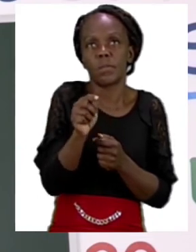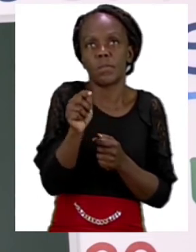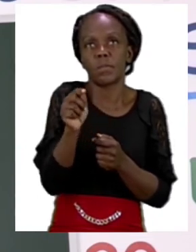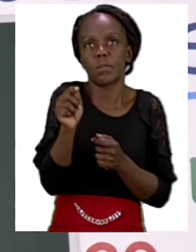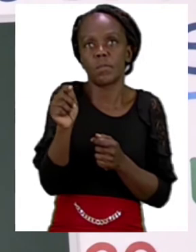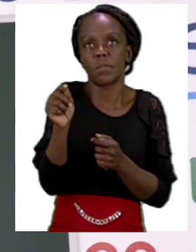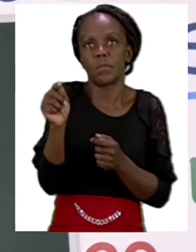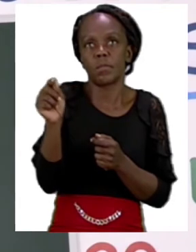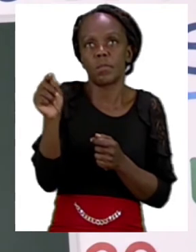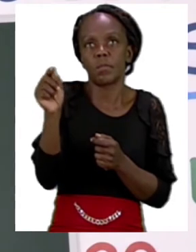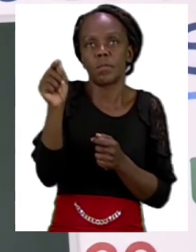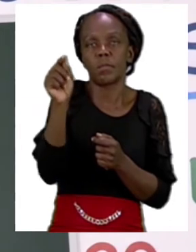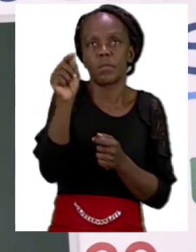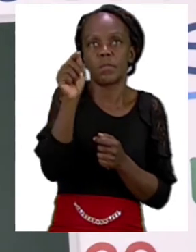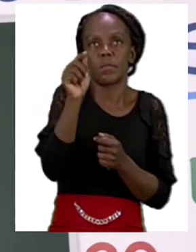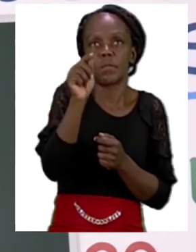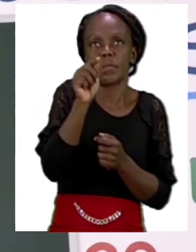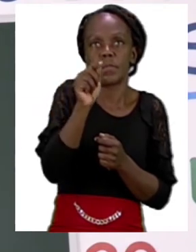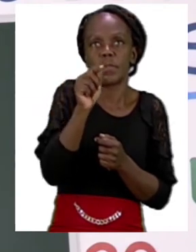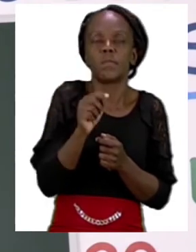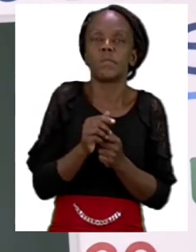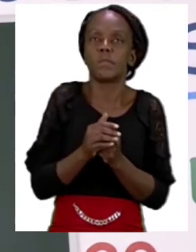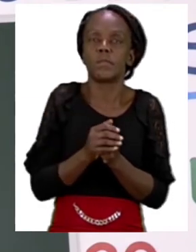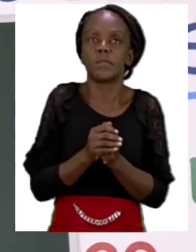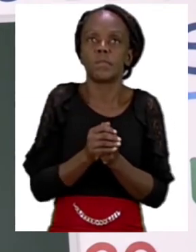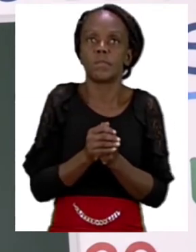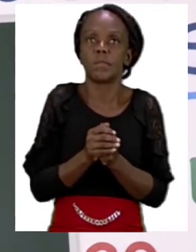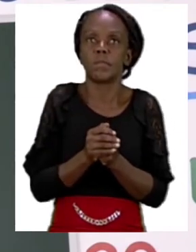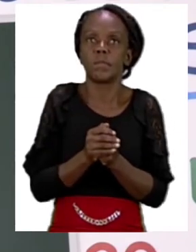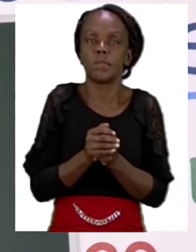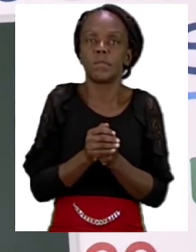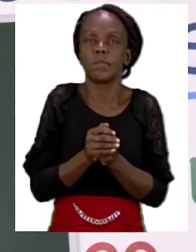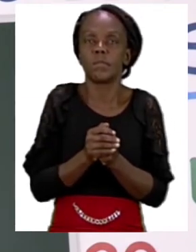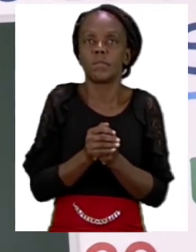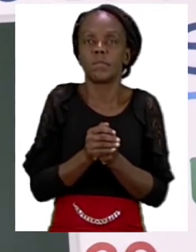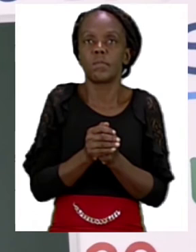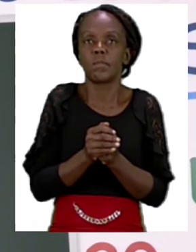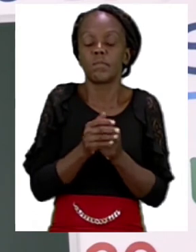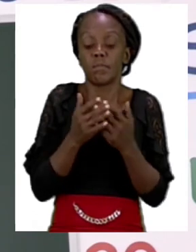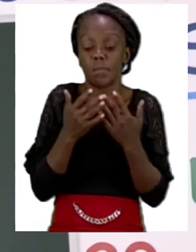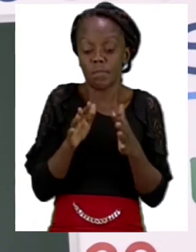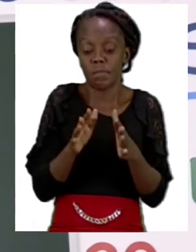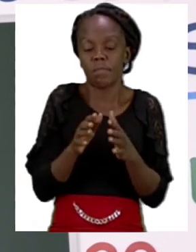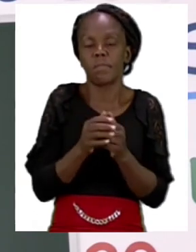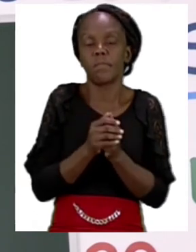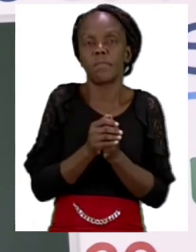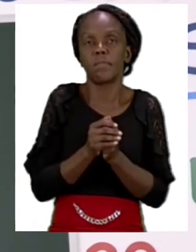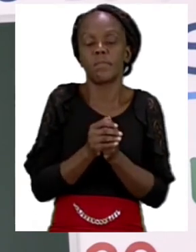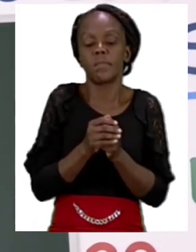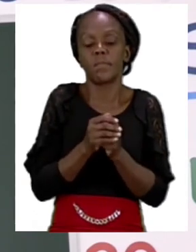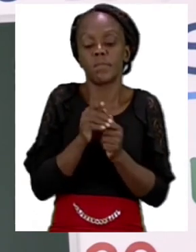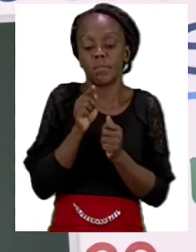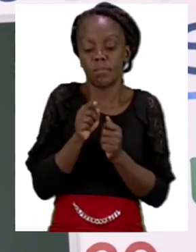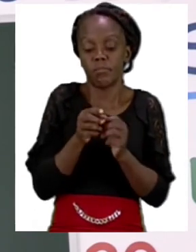up and right back where we we started and that is the number